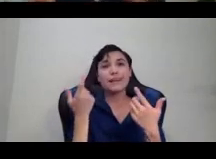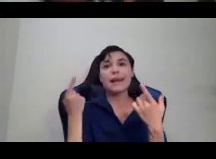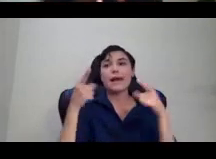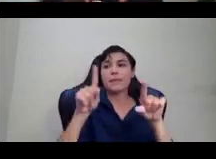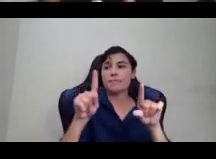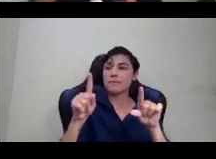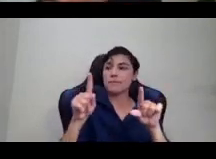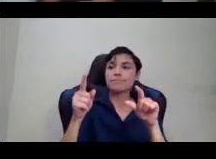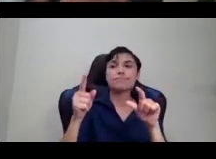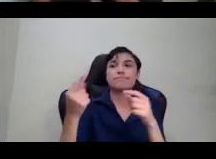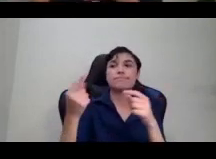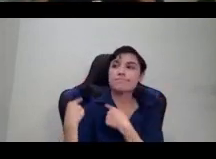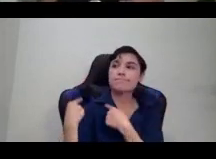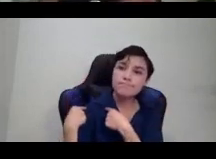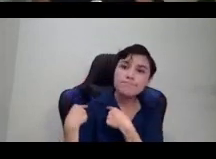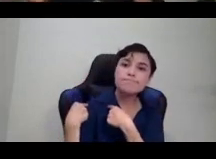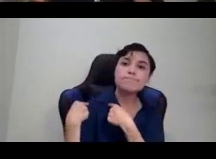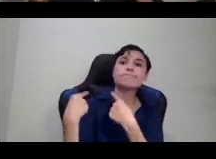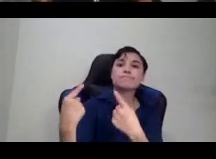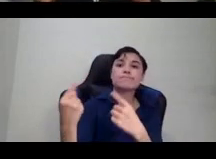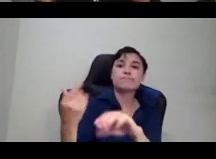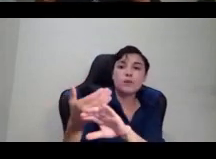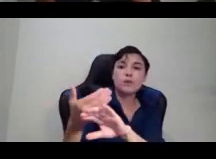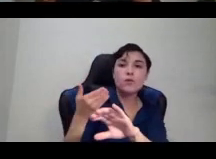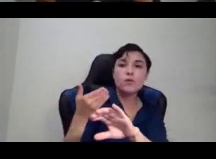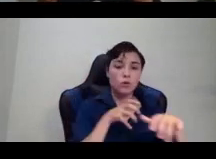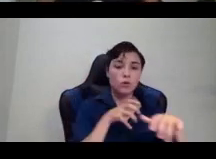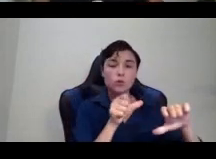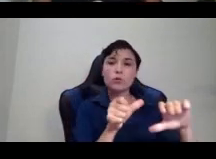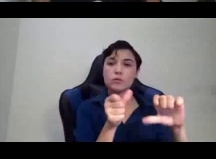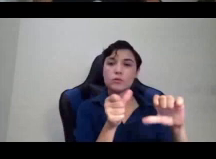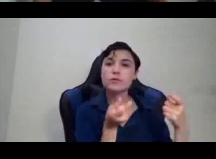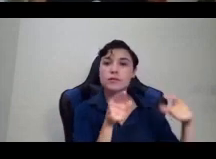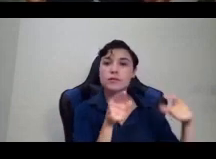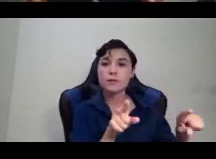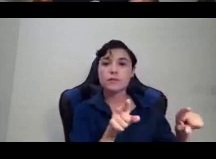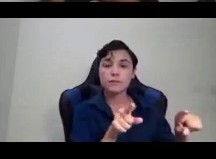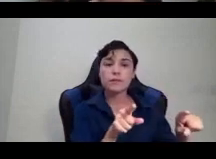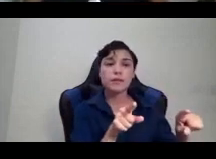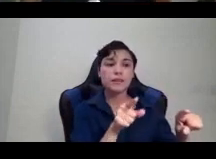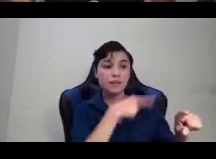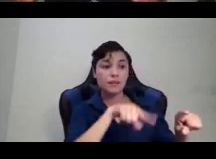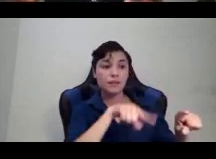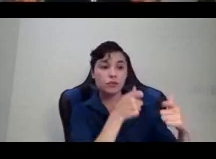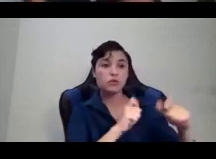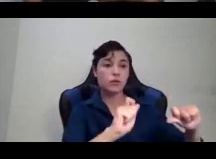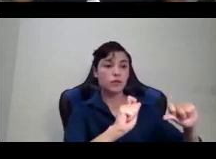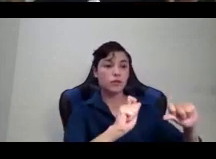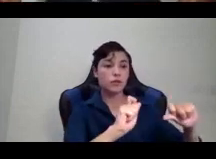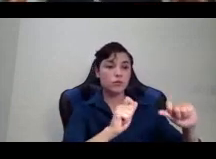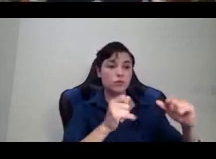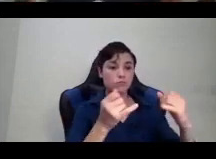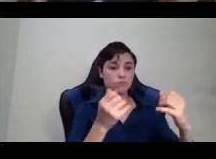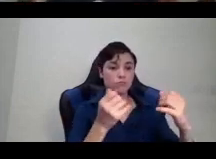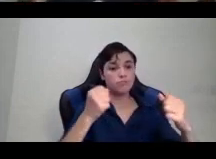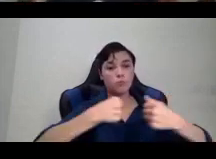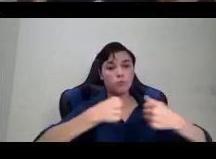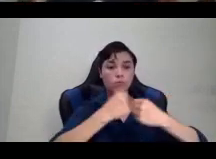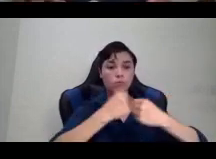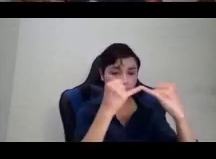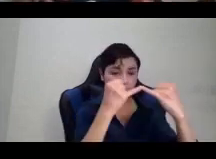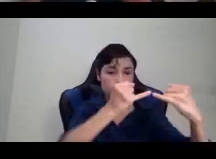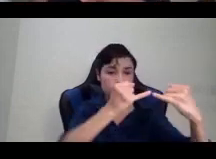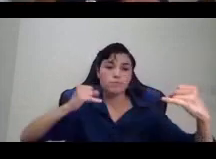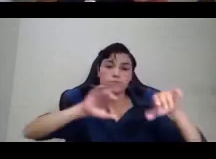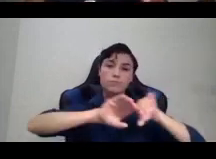attempted to divide up land. And the idea that you could sell people with their land in